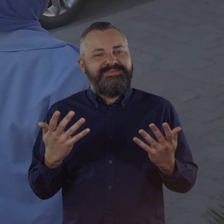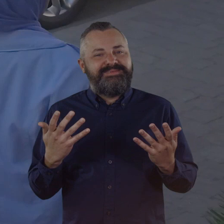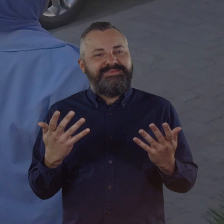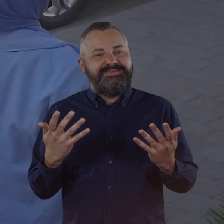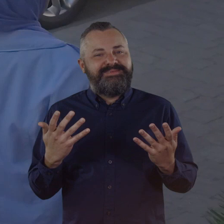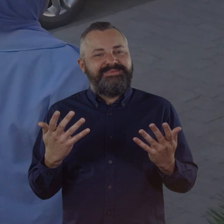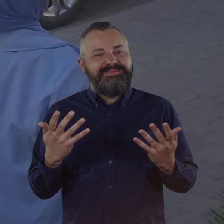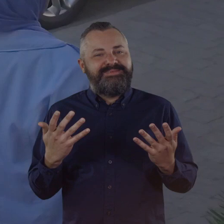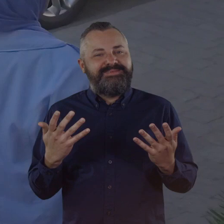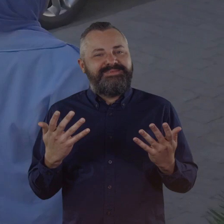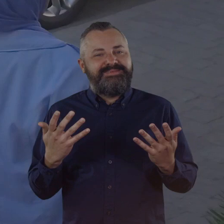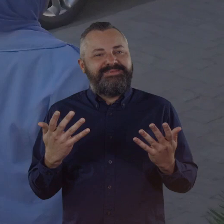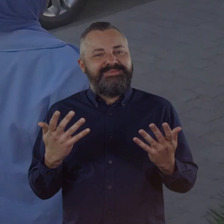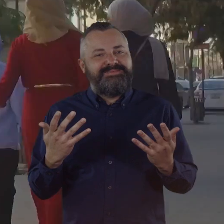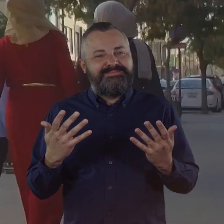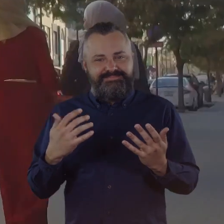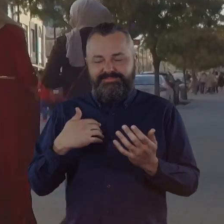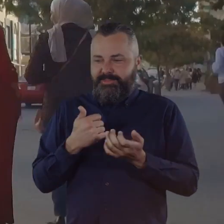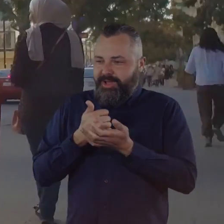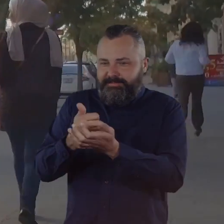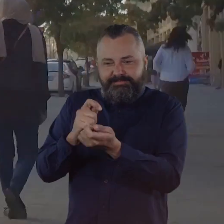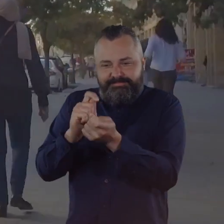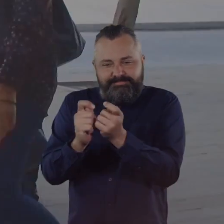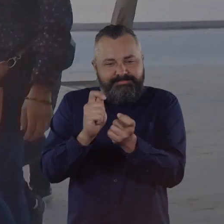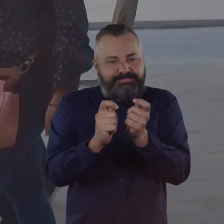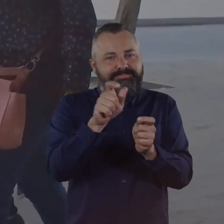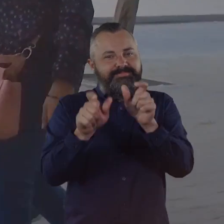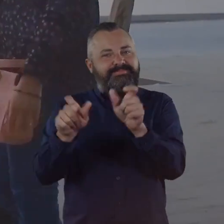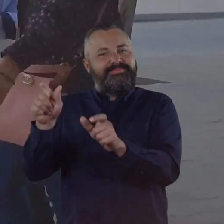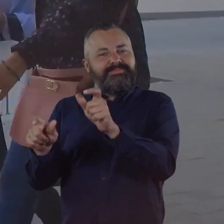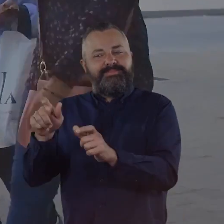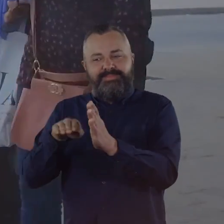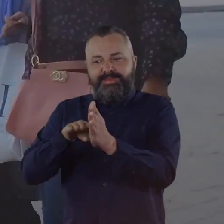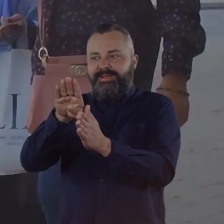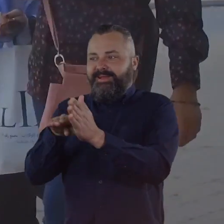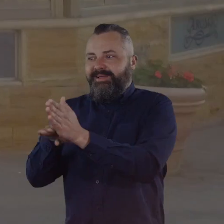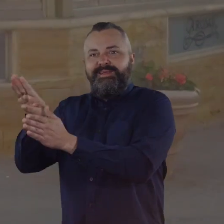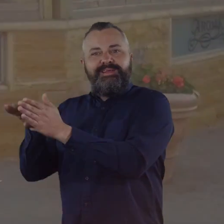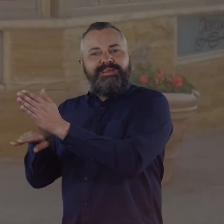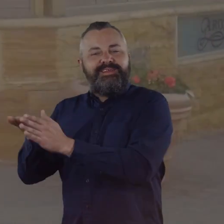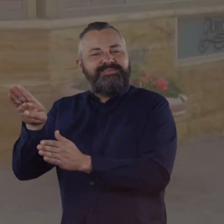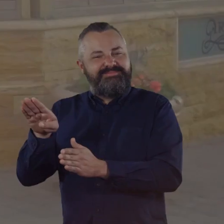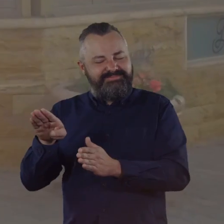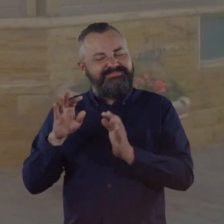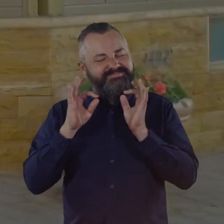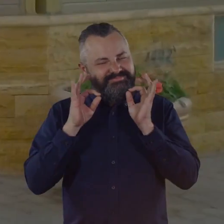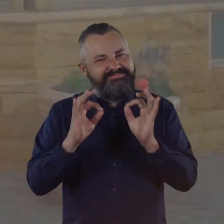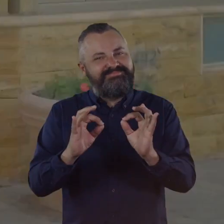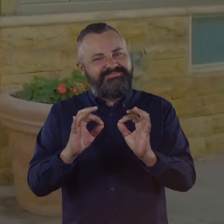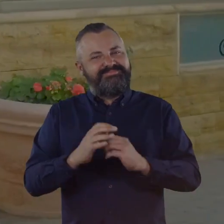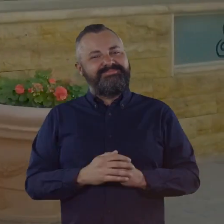which gives her a rolling gate. To change people's life even a little bit, it is good.